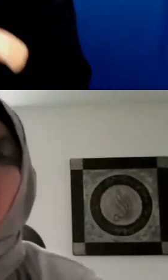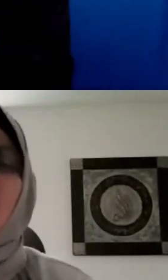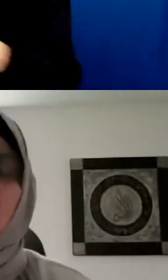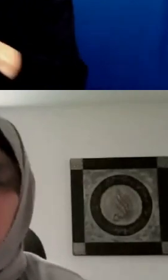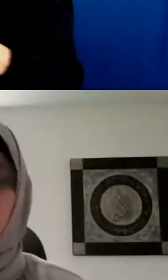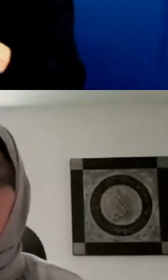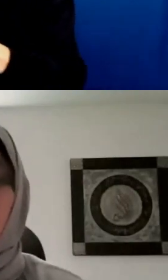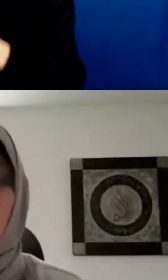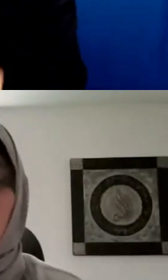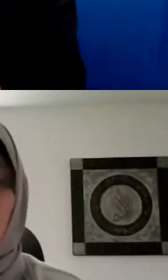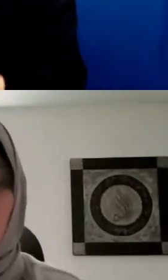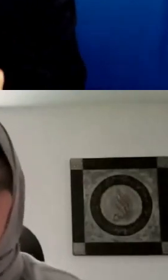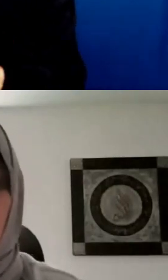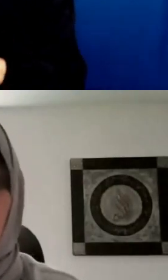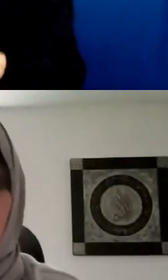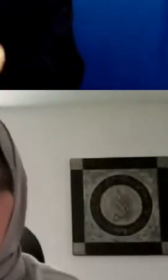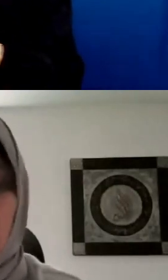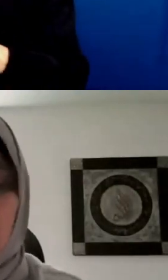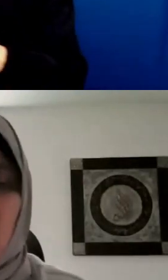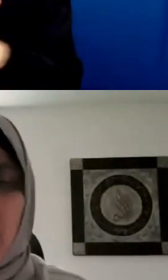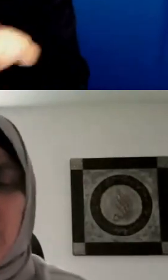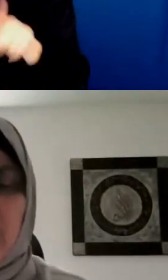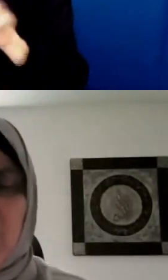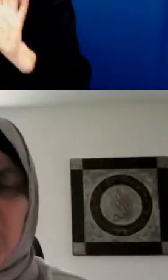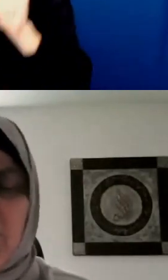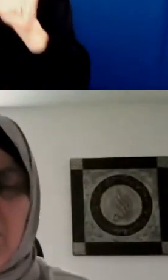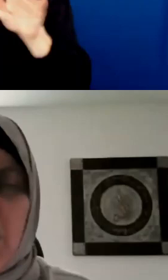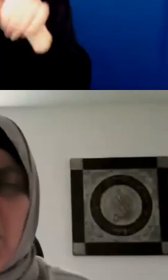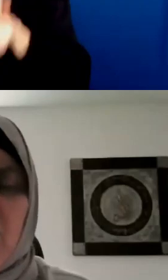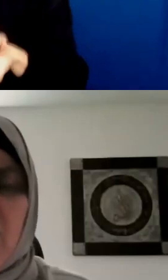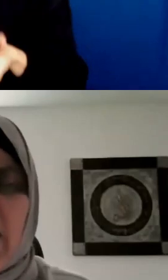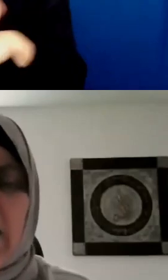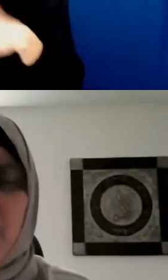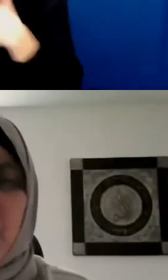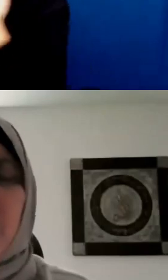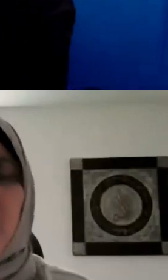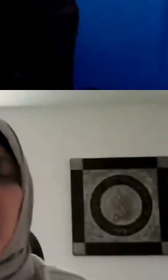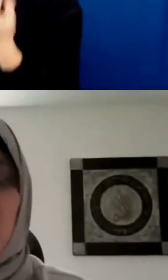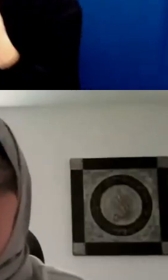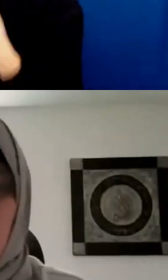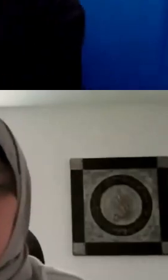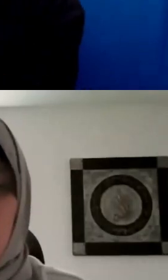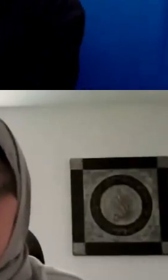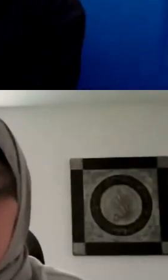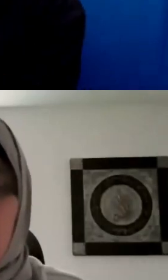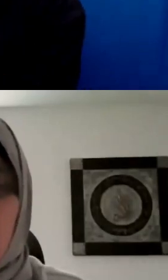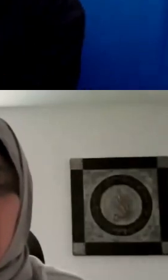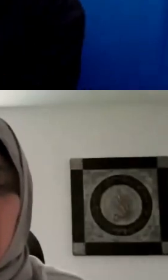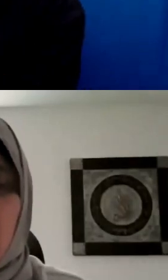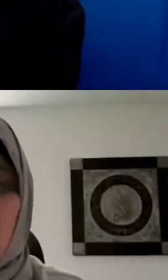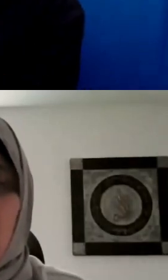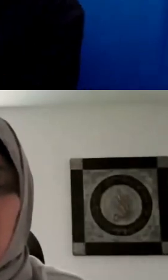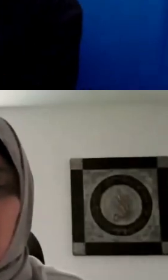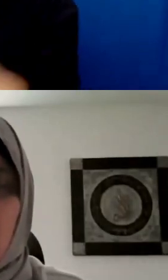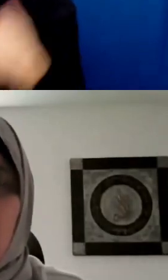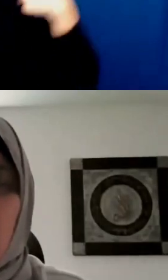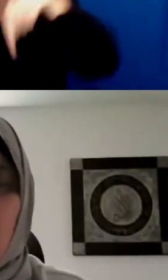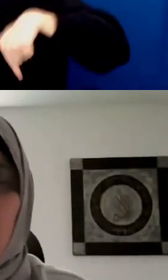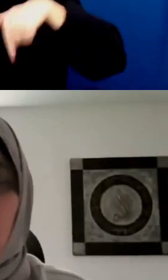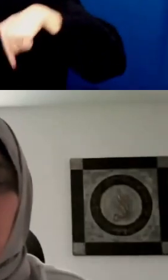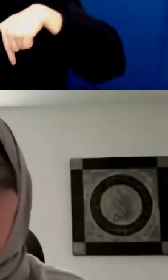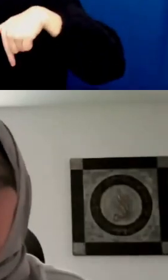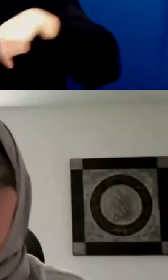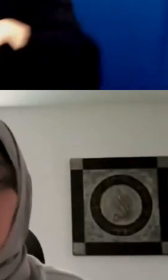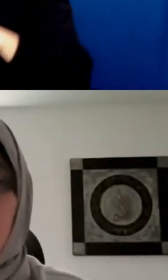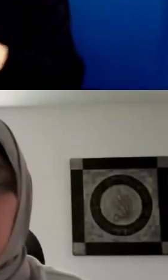Okay, well, thank you very much, Michelle. I am talking to you today from the traditional territories of the Mississaugas of the